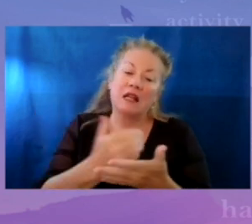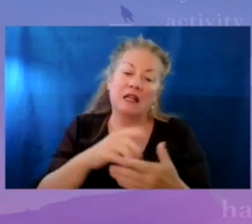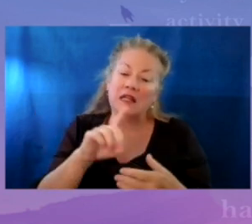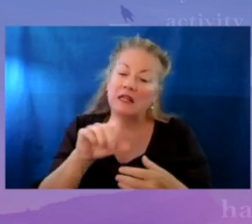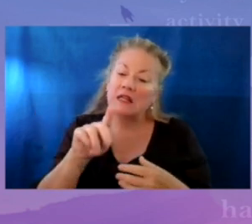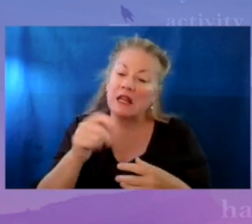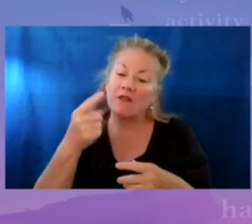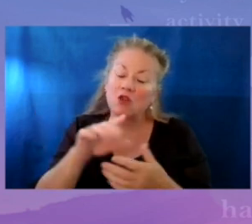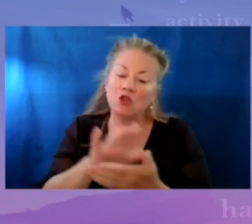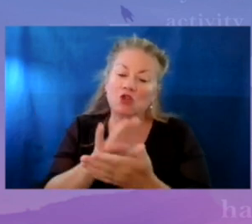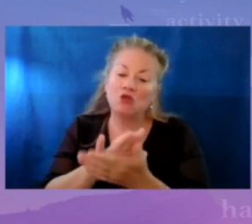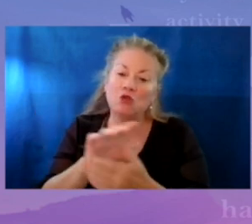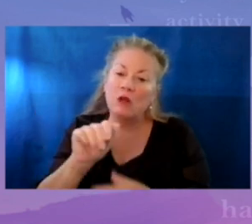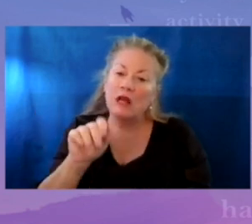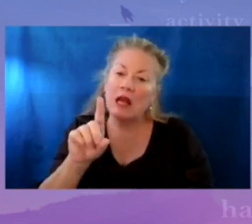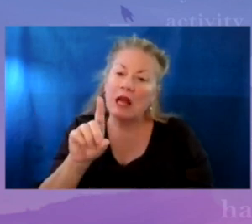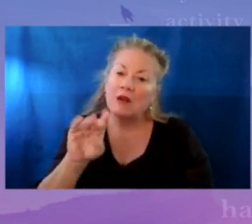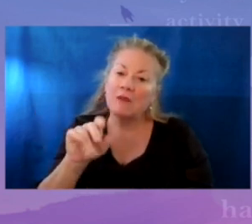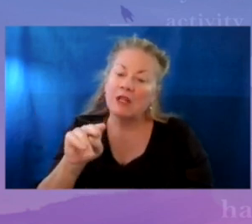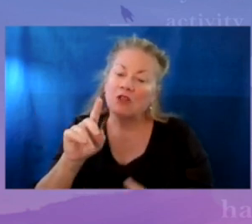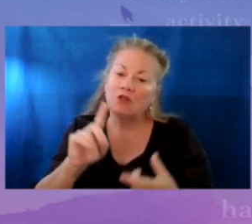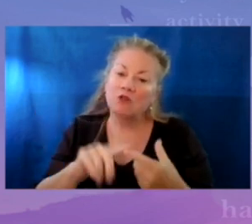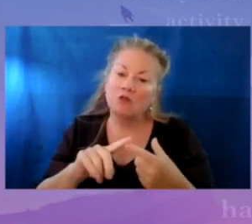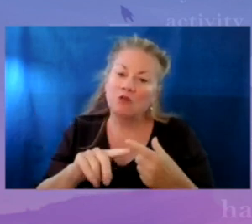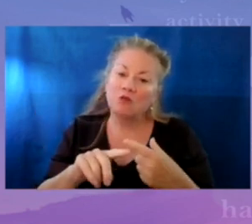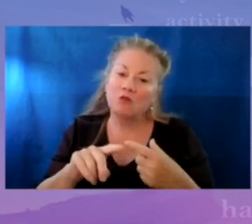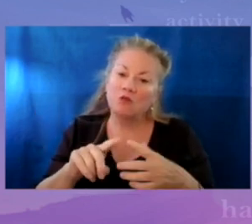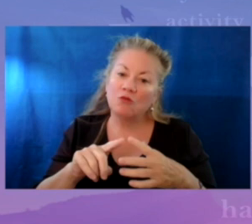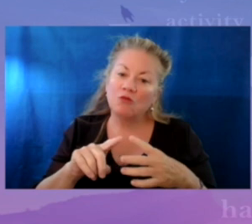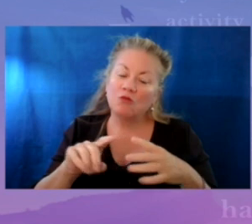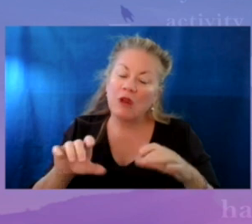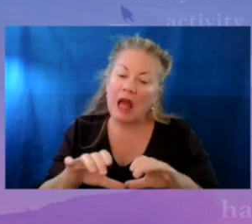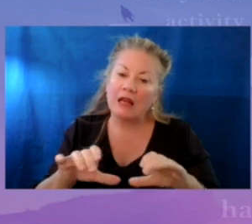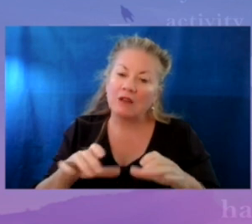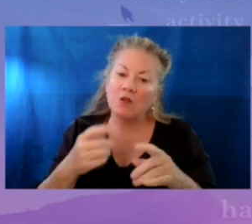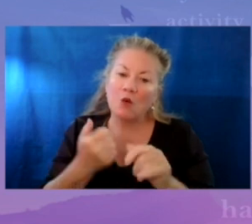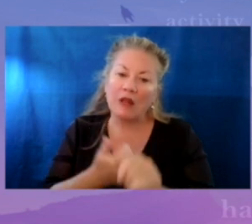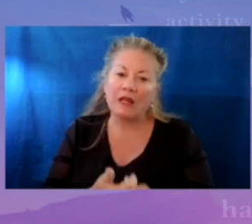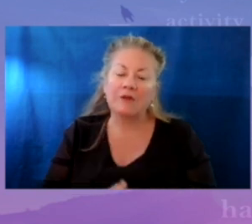data for school admins to act accordingly.